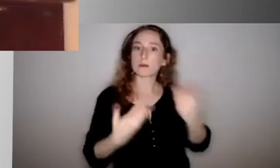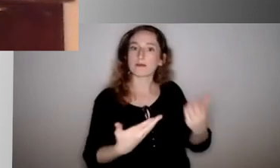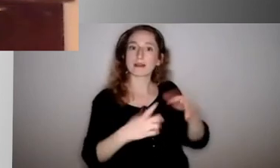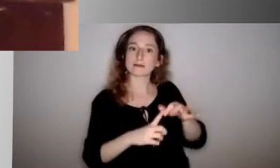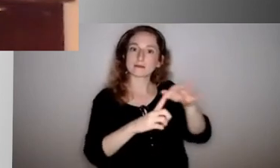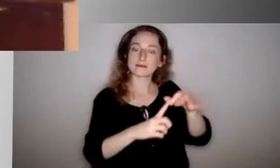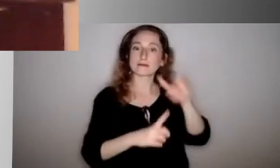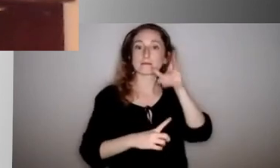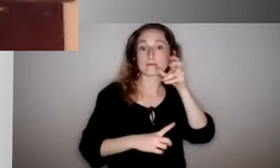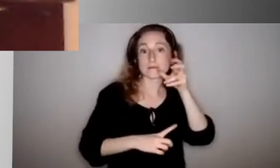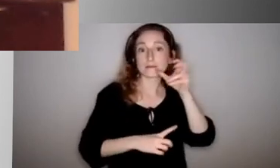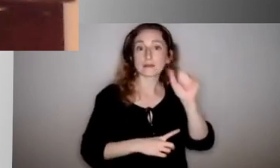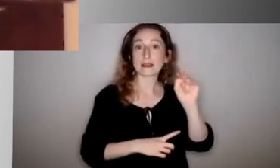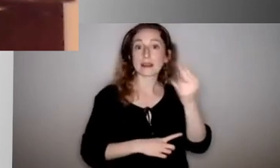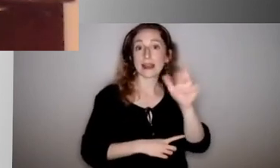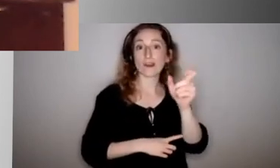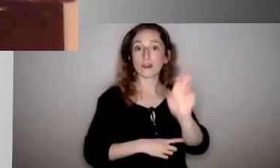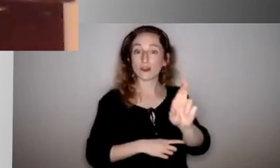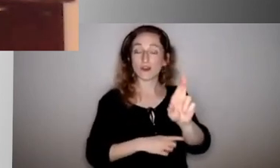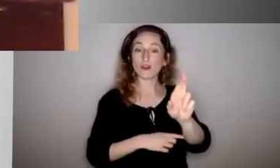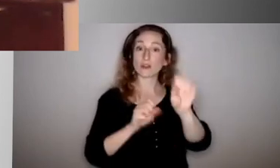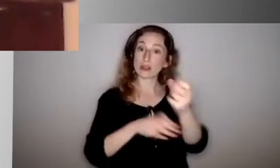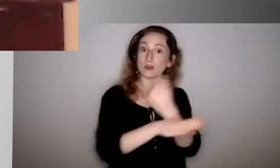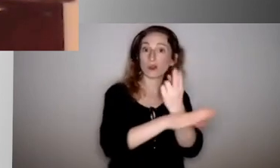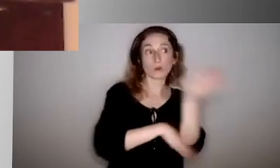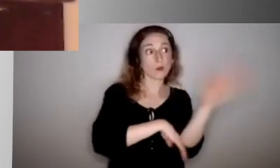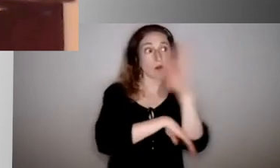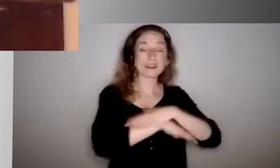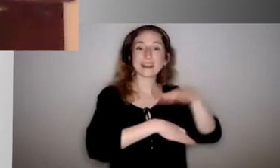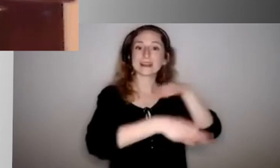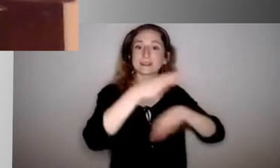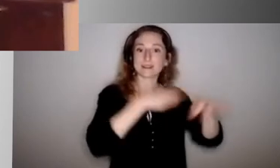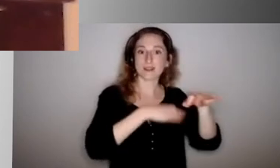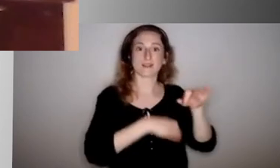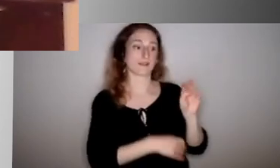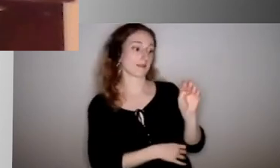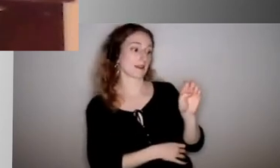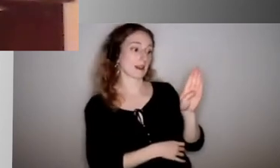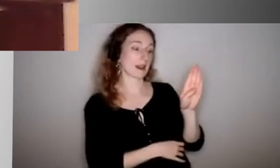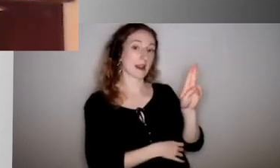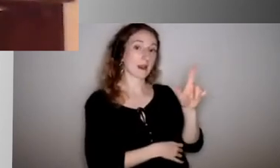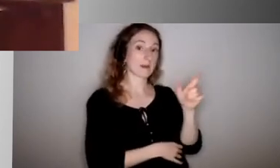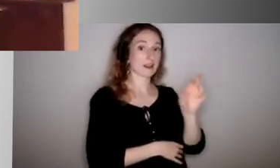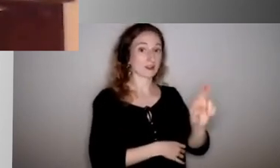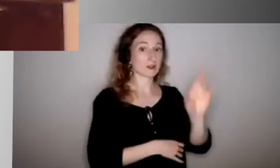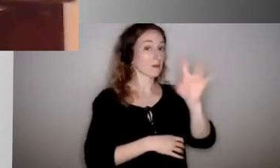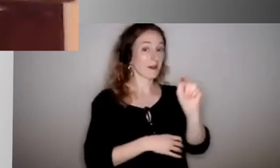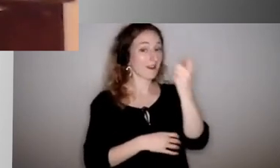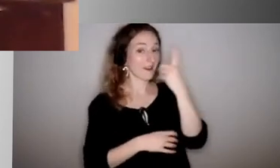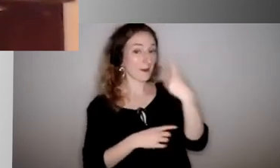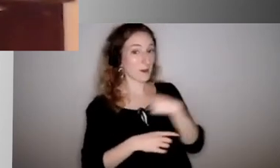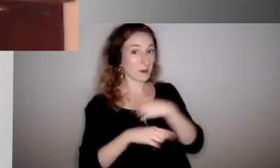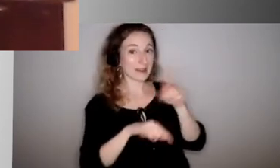them through the day as opposed to a nebulizer. But there are some conditions that we just aren't going to be able to account for in the school. And so we're going to be very